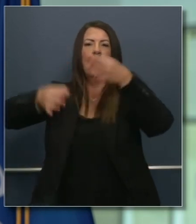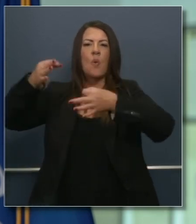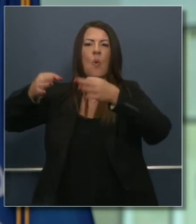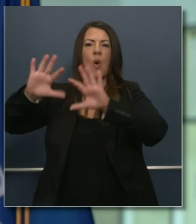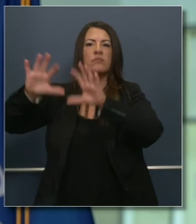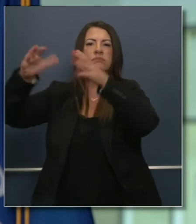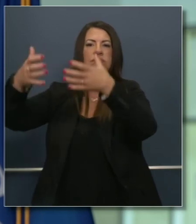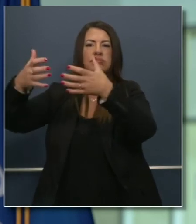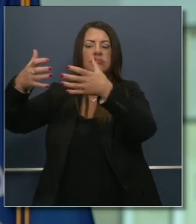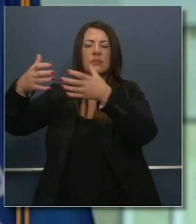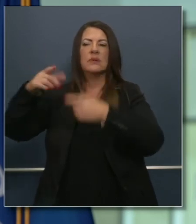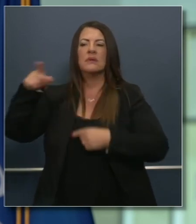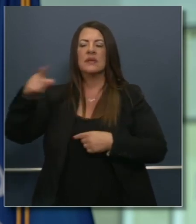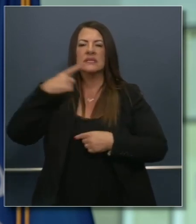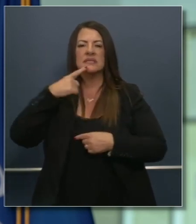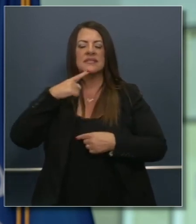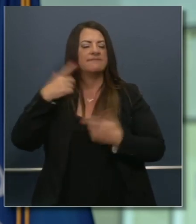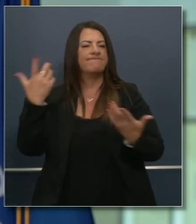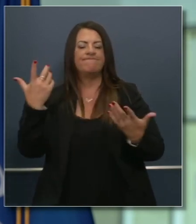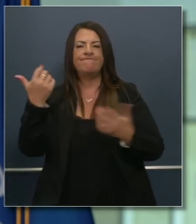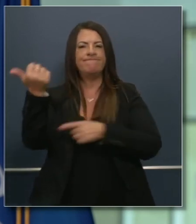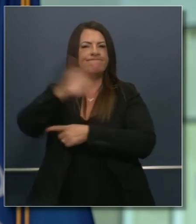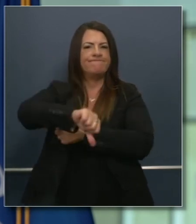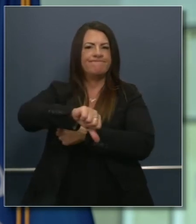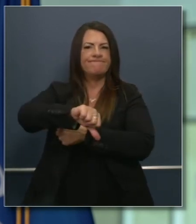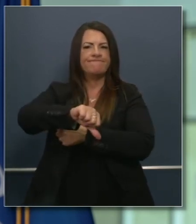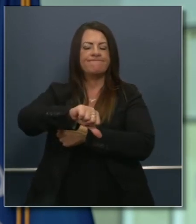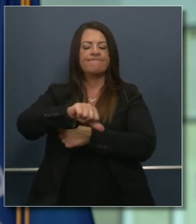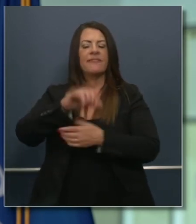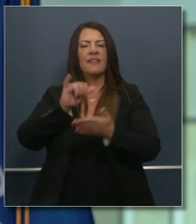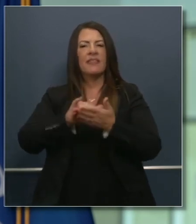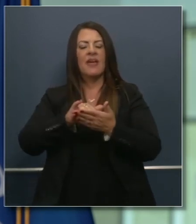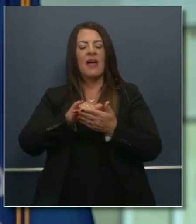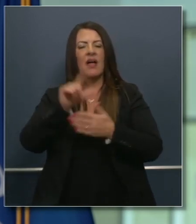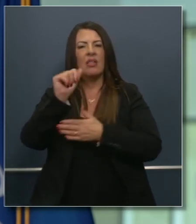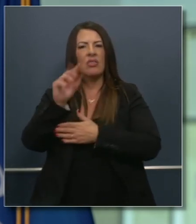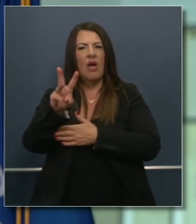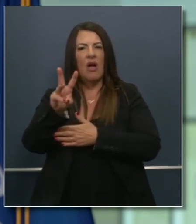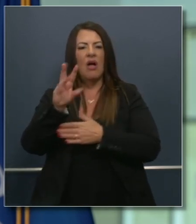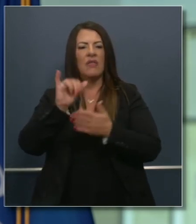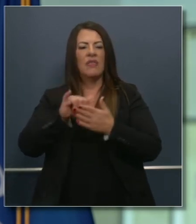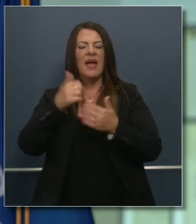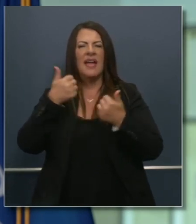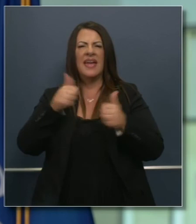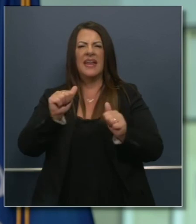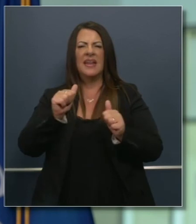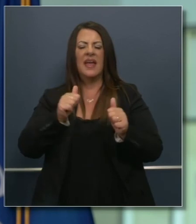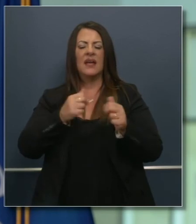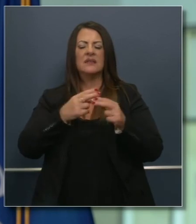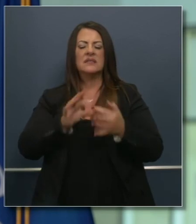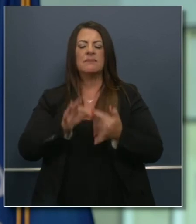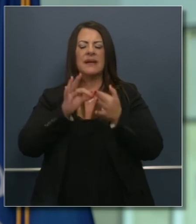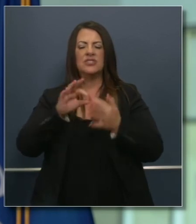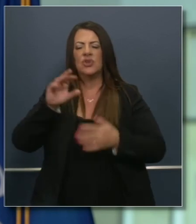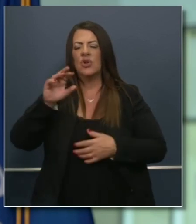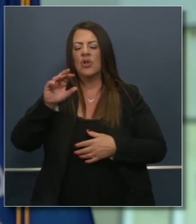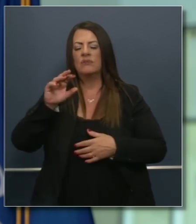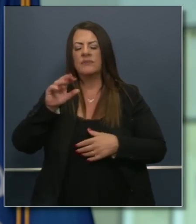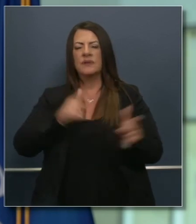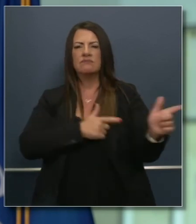the 2016 law. Banning possession of high-capacity firearm magazines. So my question is,